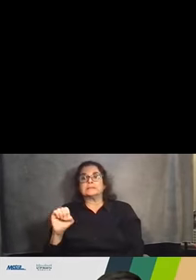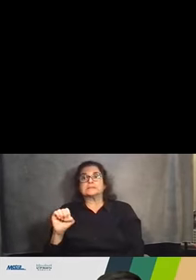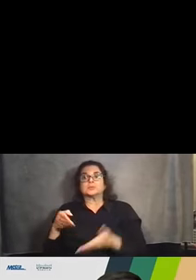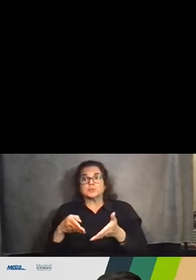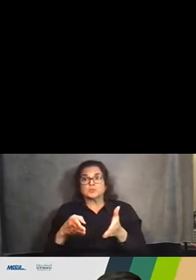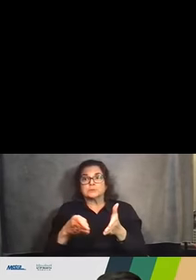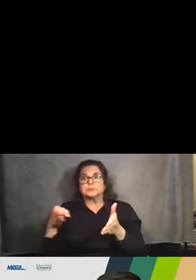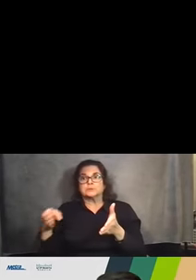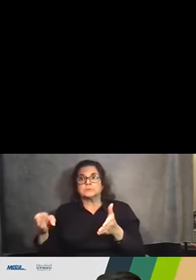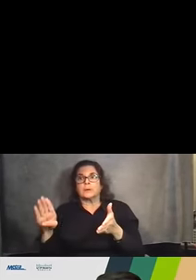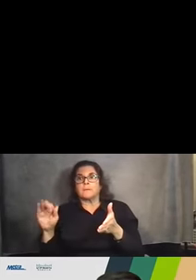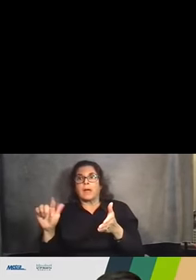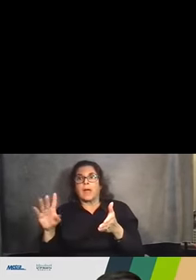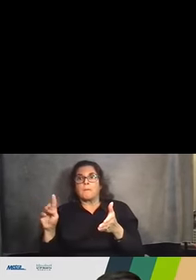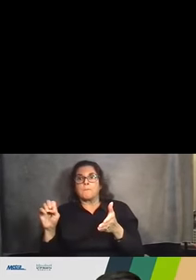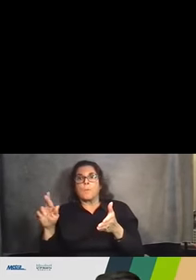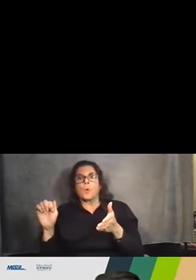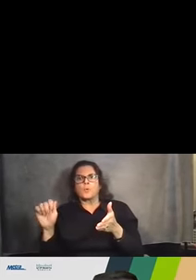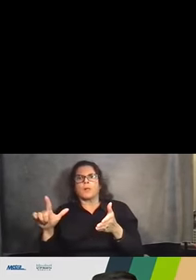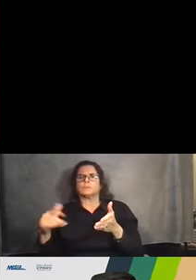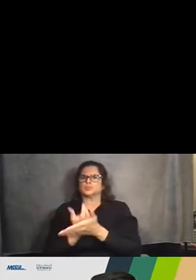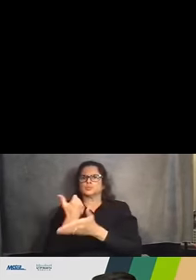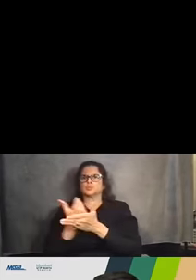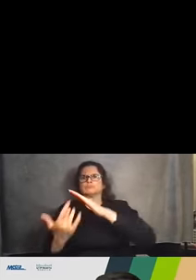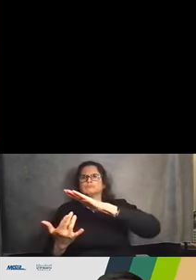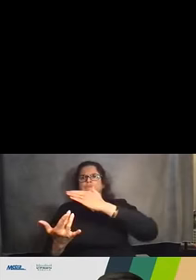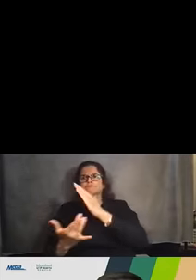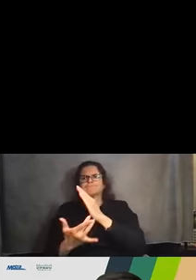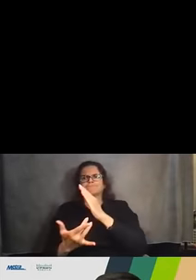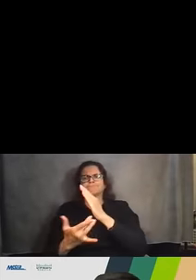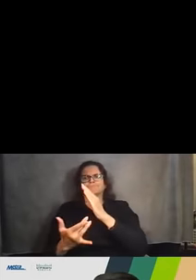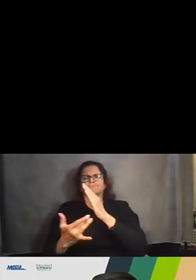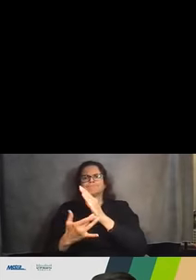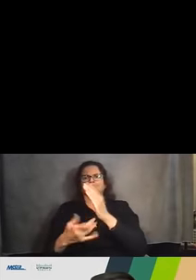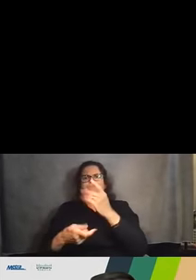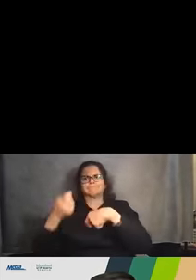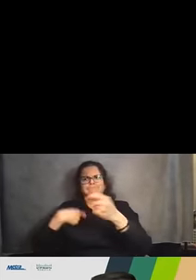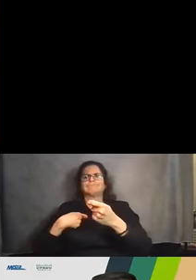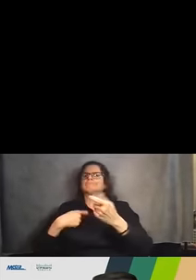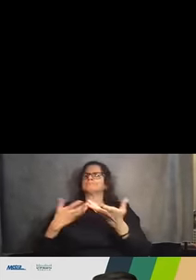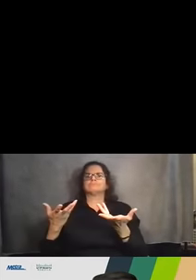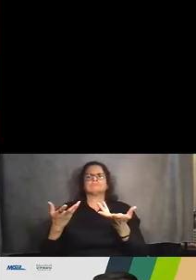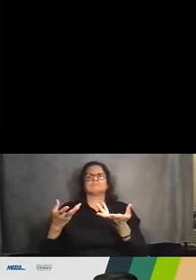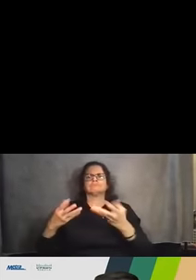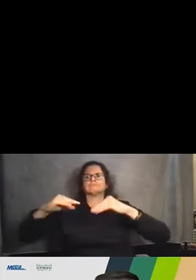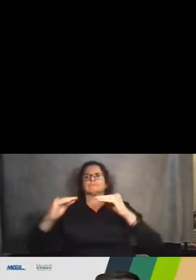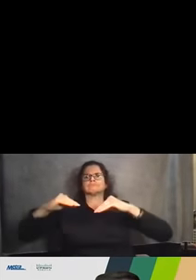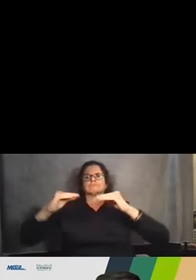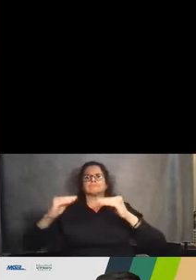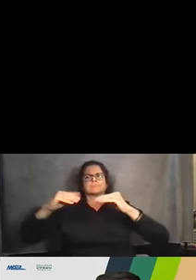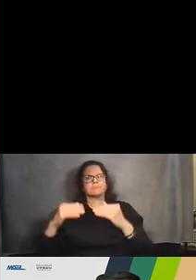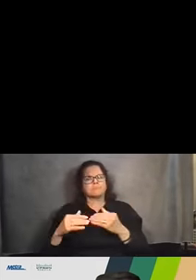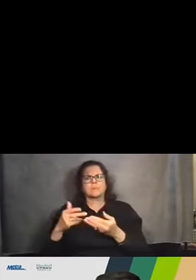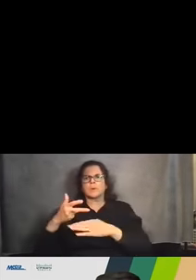that can support the train and and again improve that resiliency and reliability of that train service. On the next